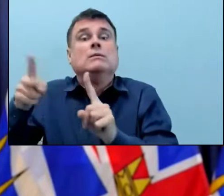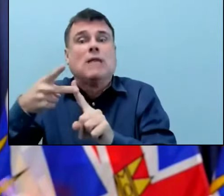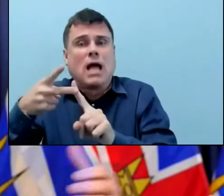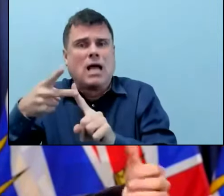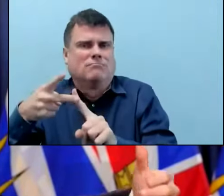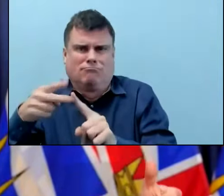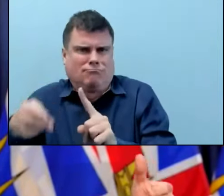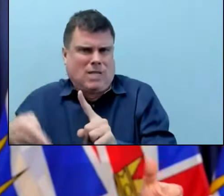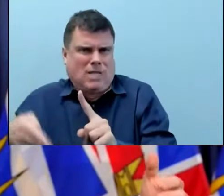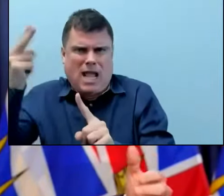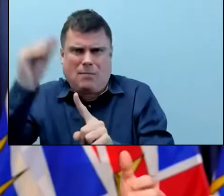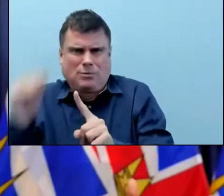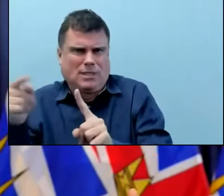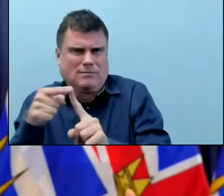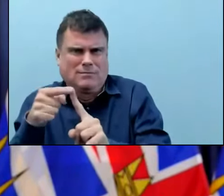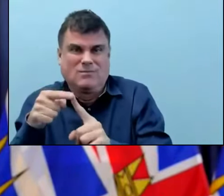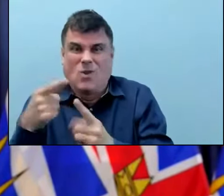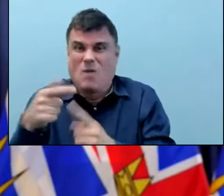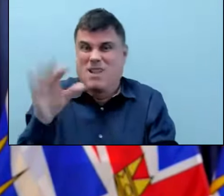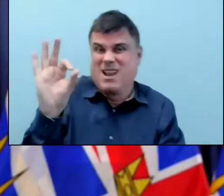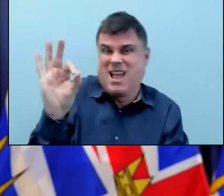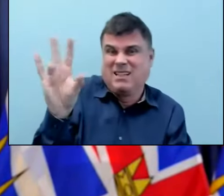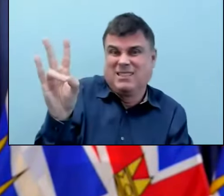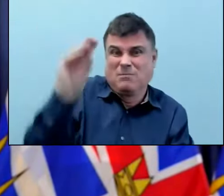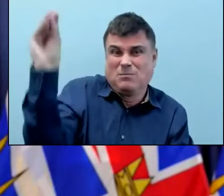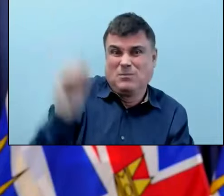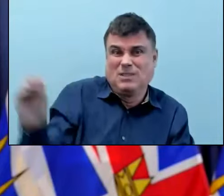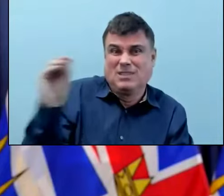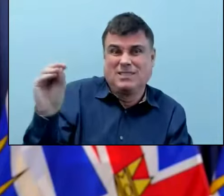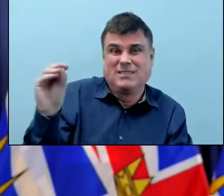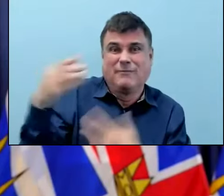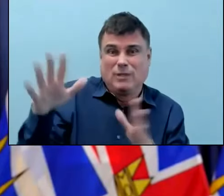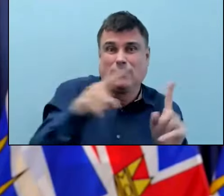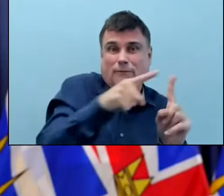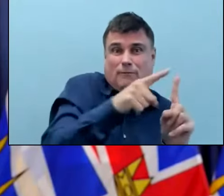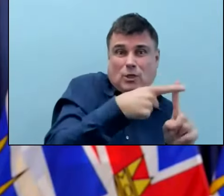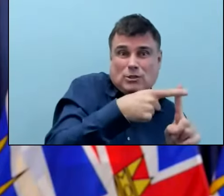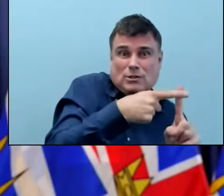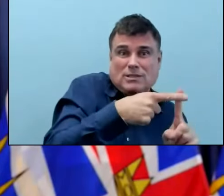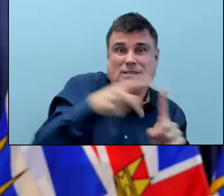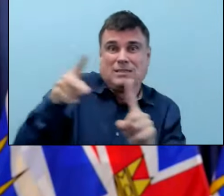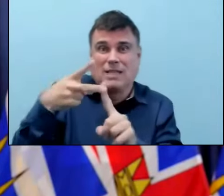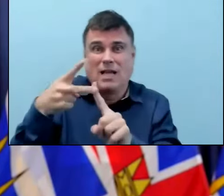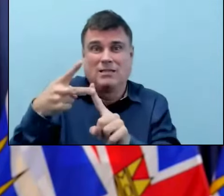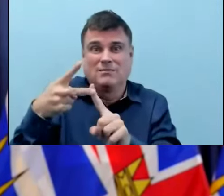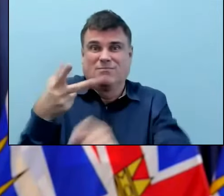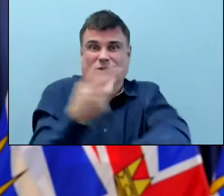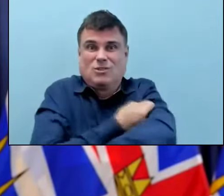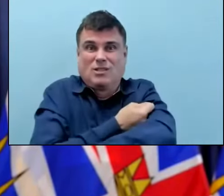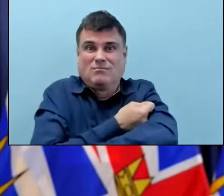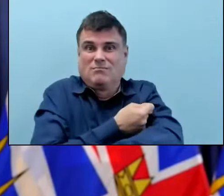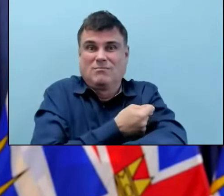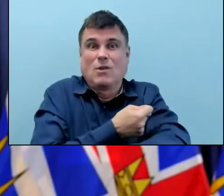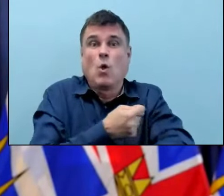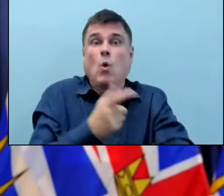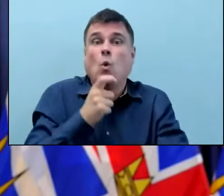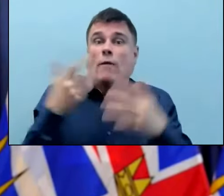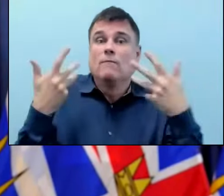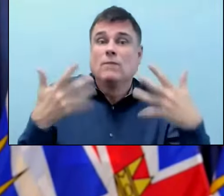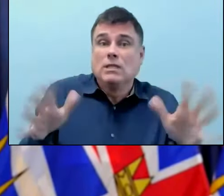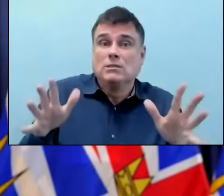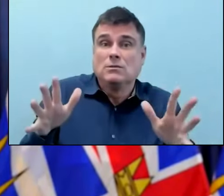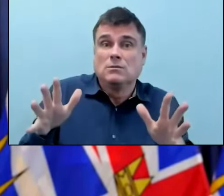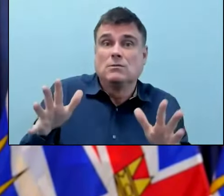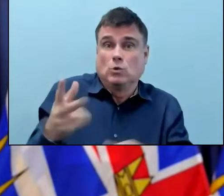% of those who got their first dose got their second dose. With respect to those who've had two doses, 90% of those